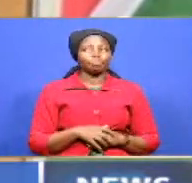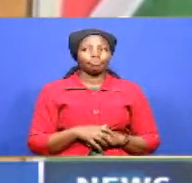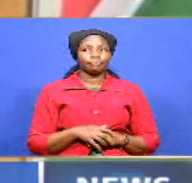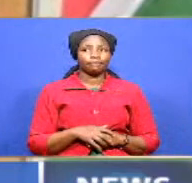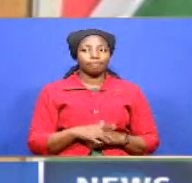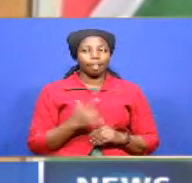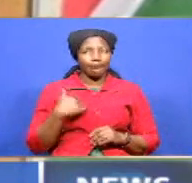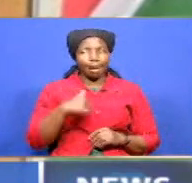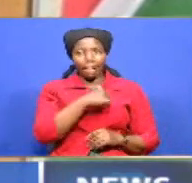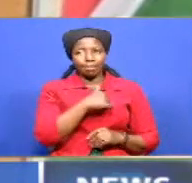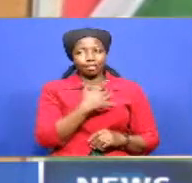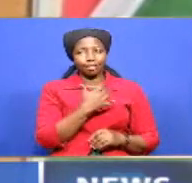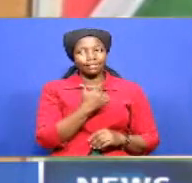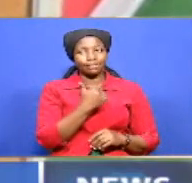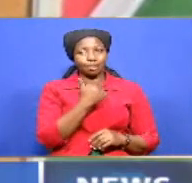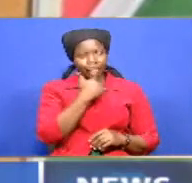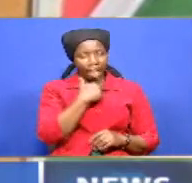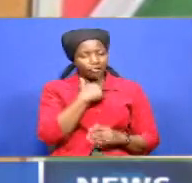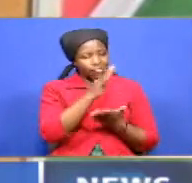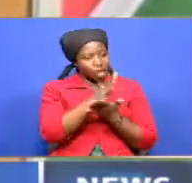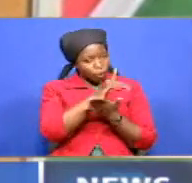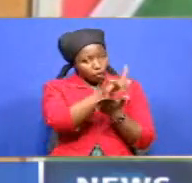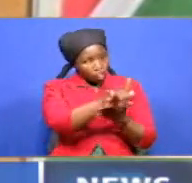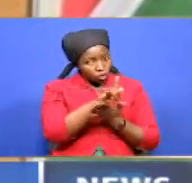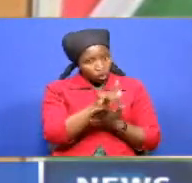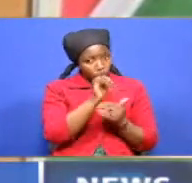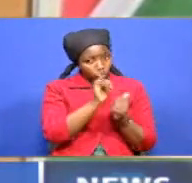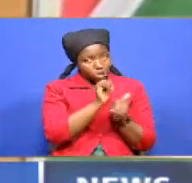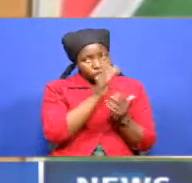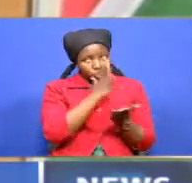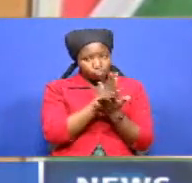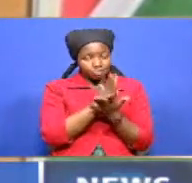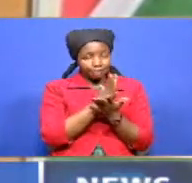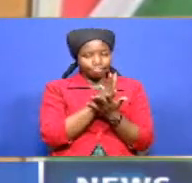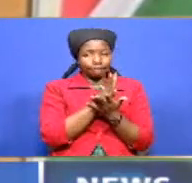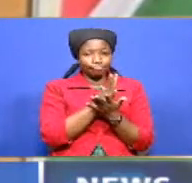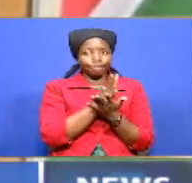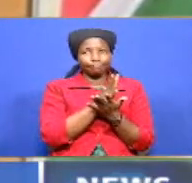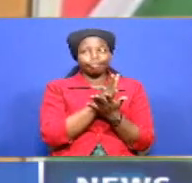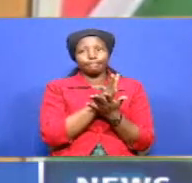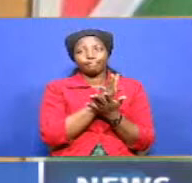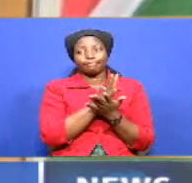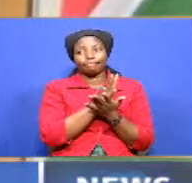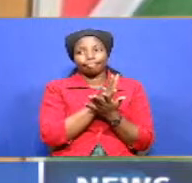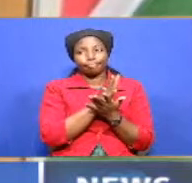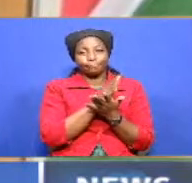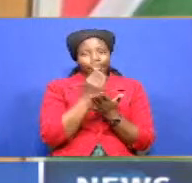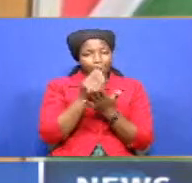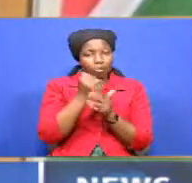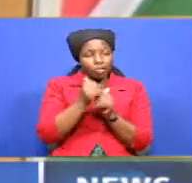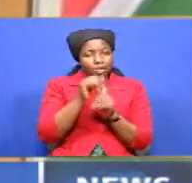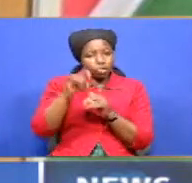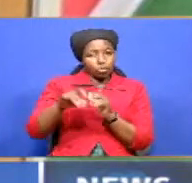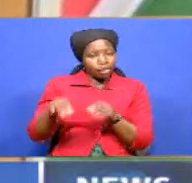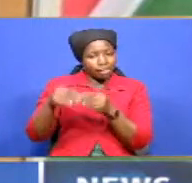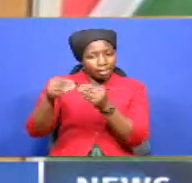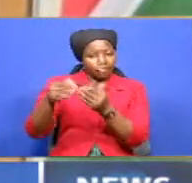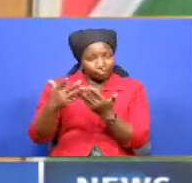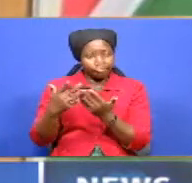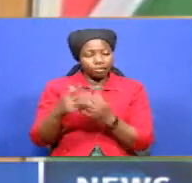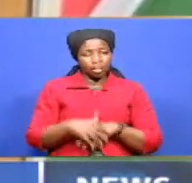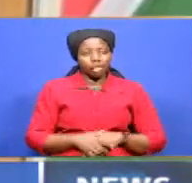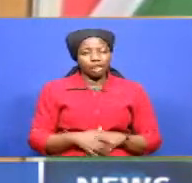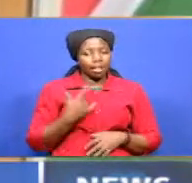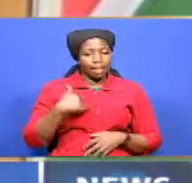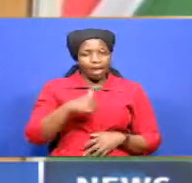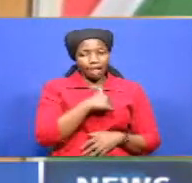we are holders of some of the loans which will not actually ideally be the amount that they are going to give concession for so we are